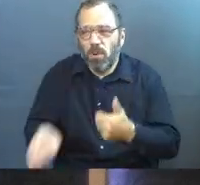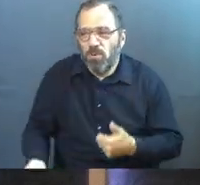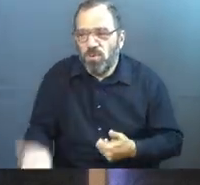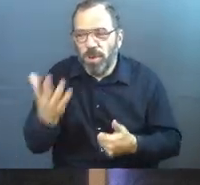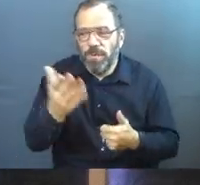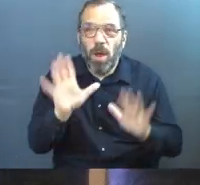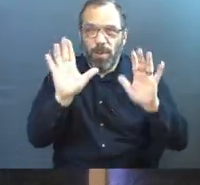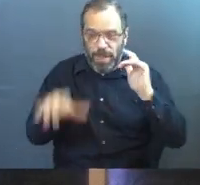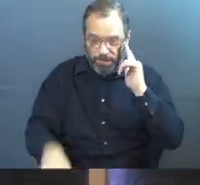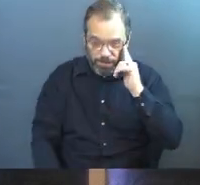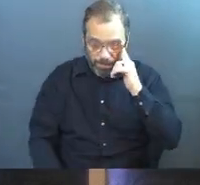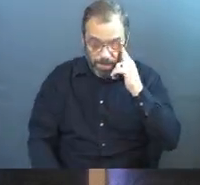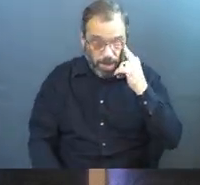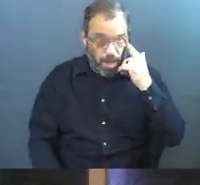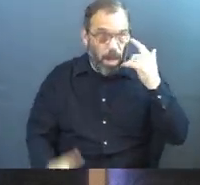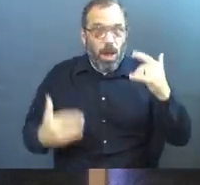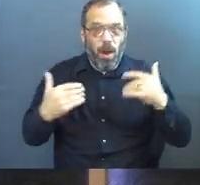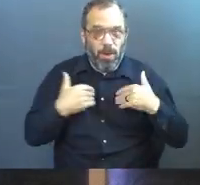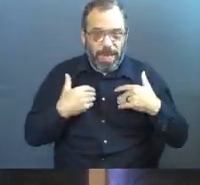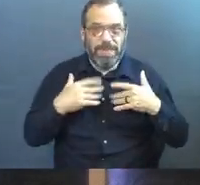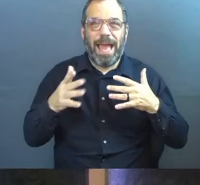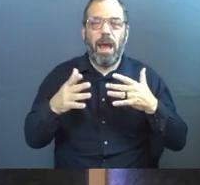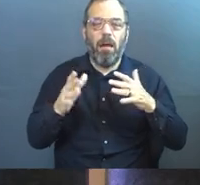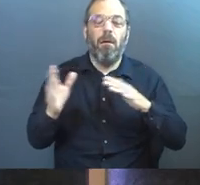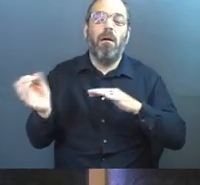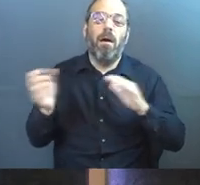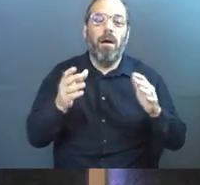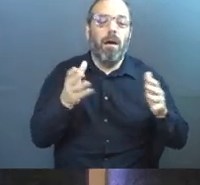Okay. I think I'm going to take us back.